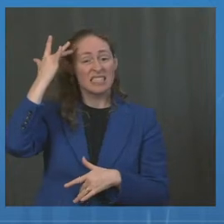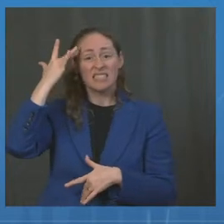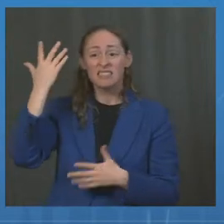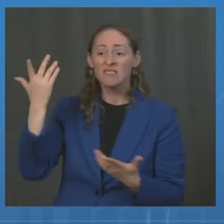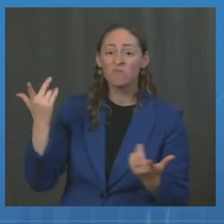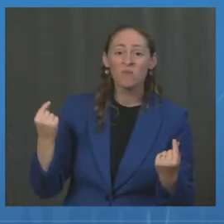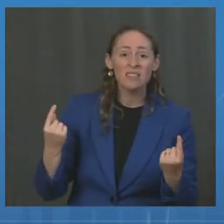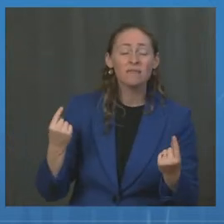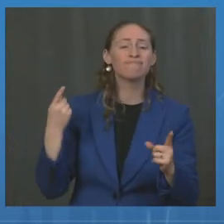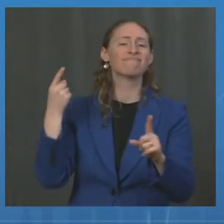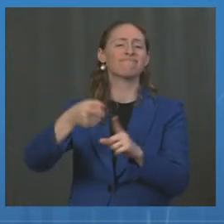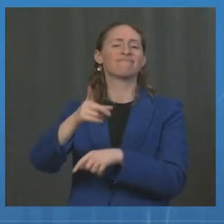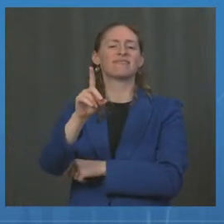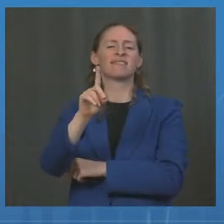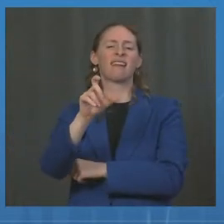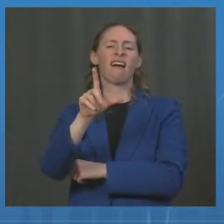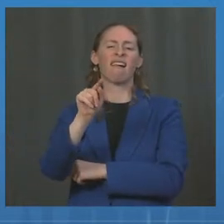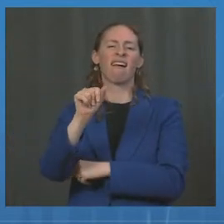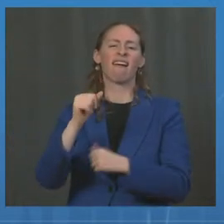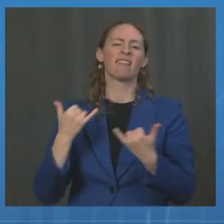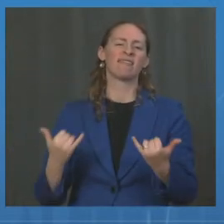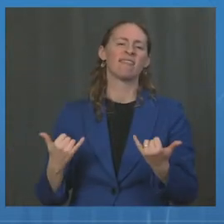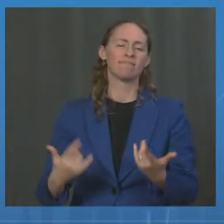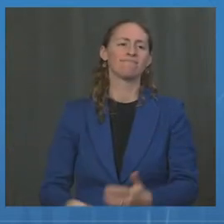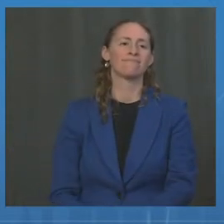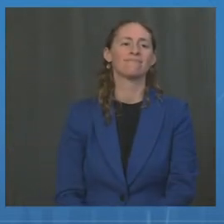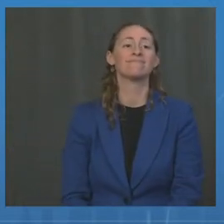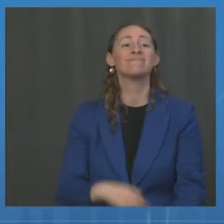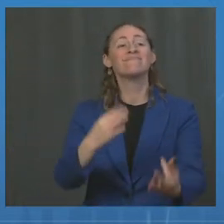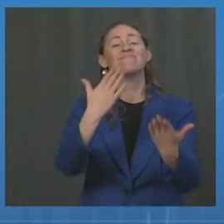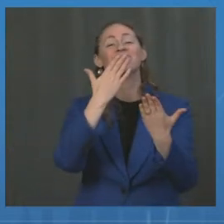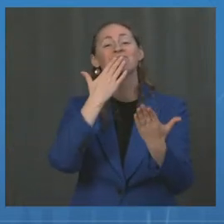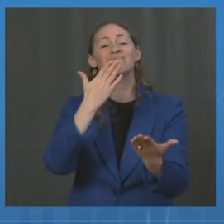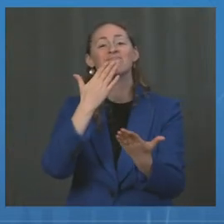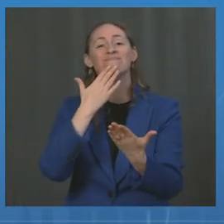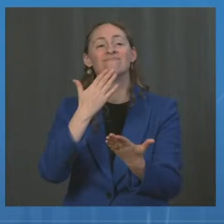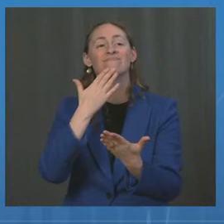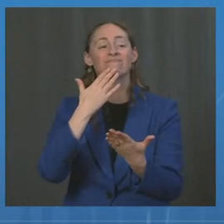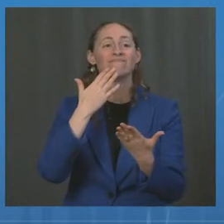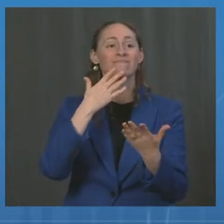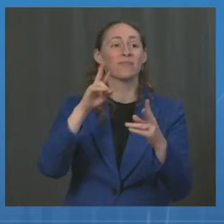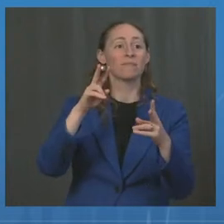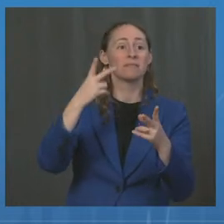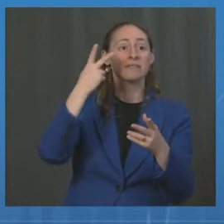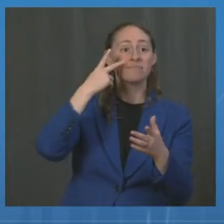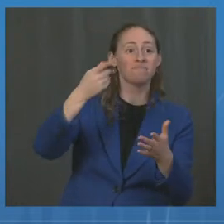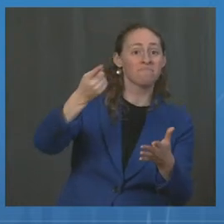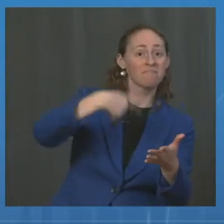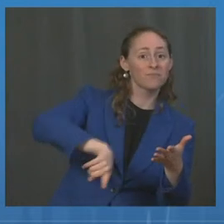Good. Well, thank you for today's briefing. We'll look forward to seeing you early next week. Thank you.